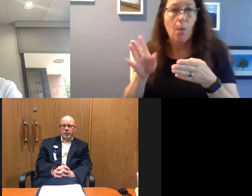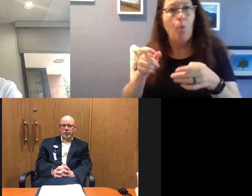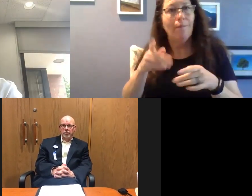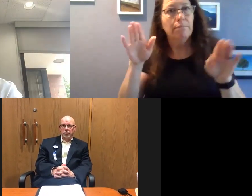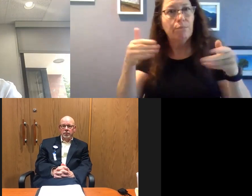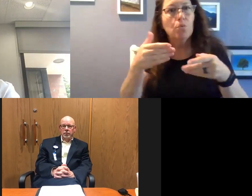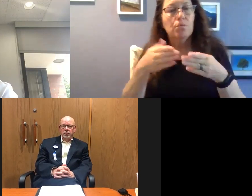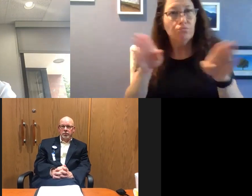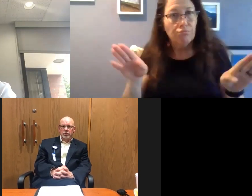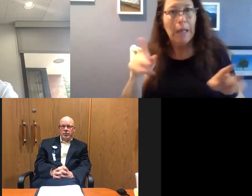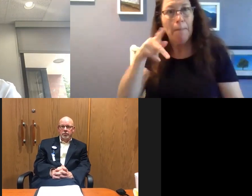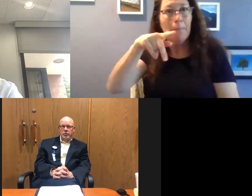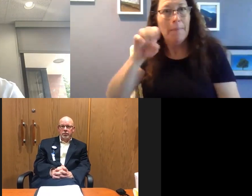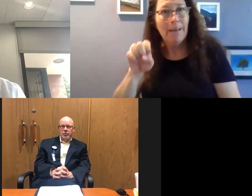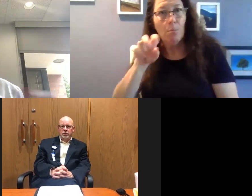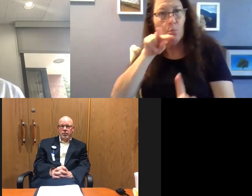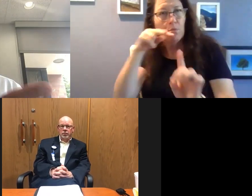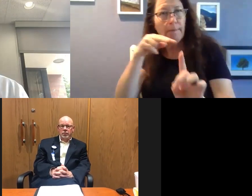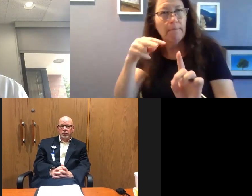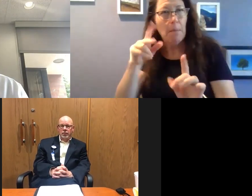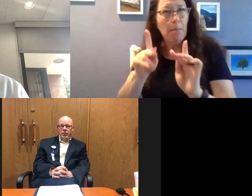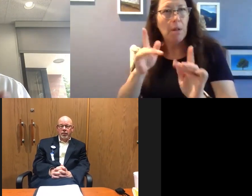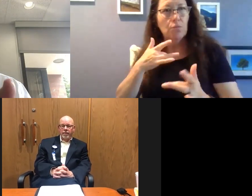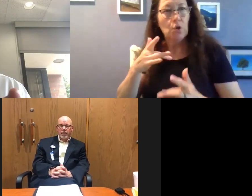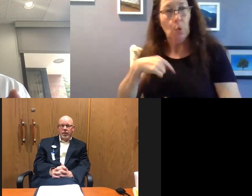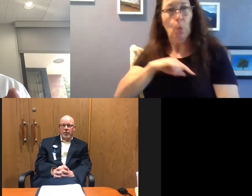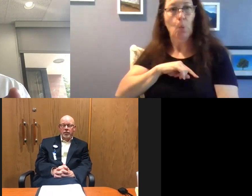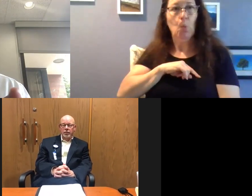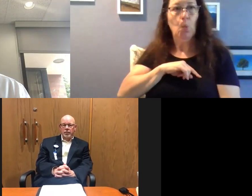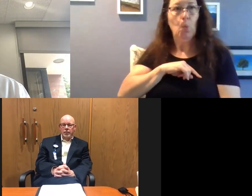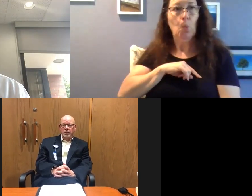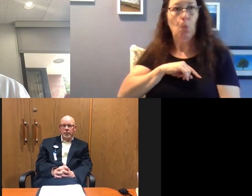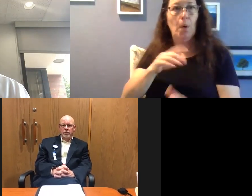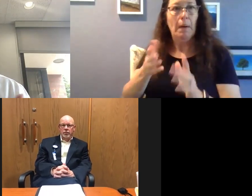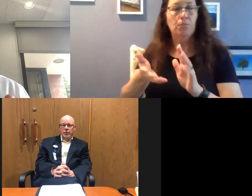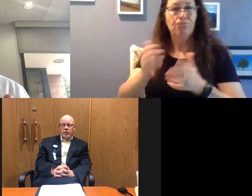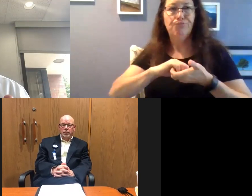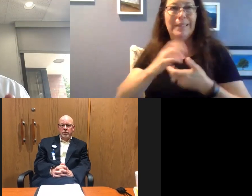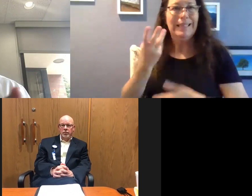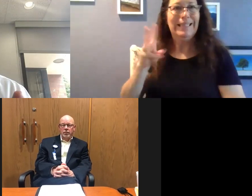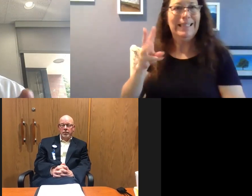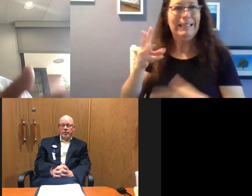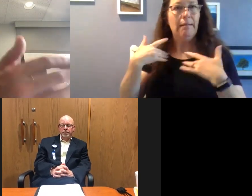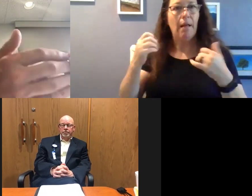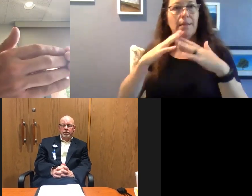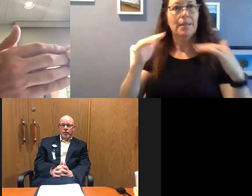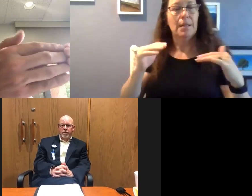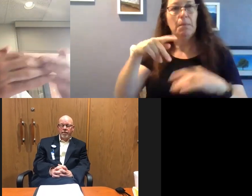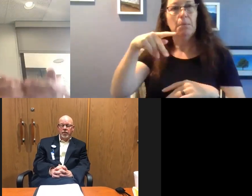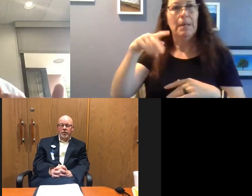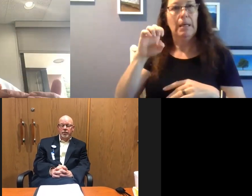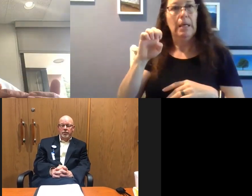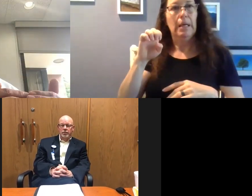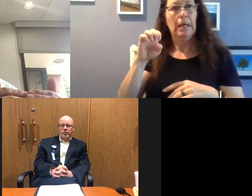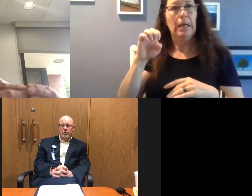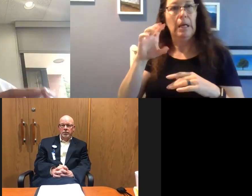side, a lot of people ask me questions about PPE. We actually became an owner with 16 other health systems in a PPE company to bring